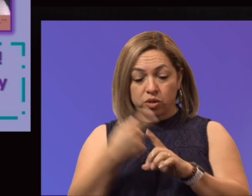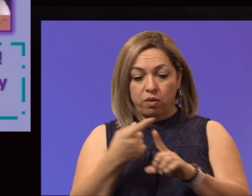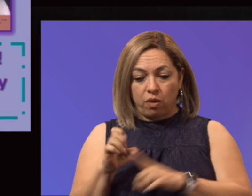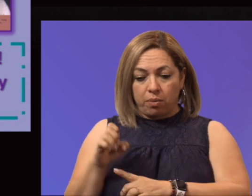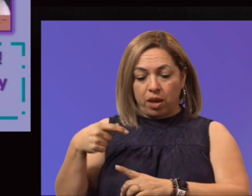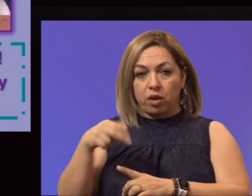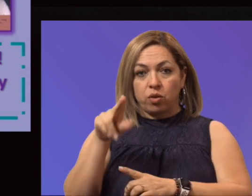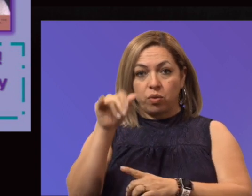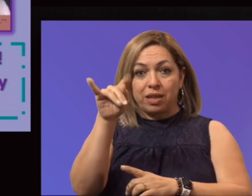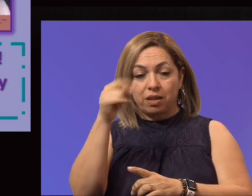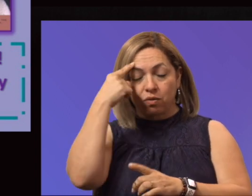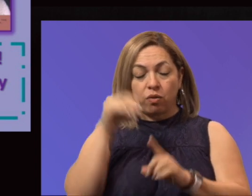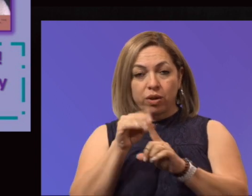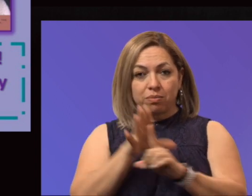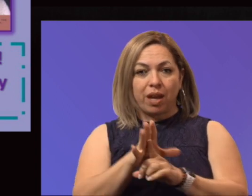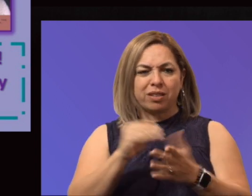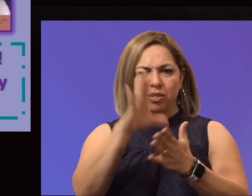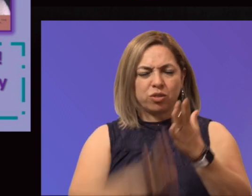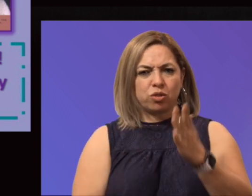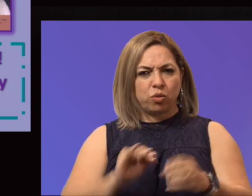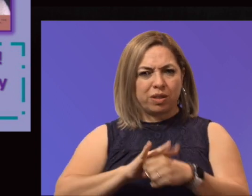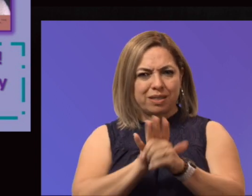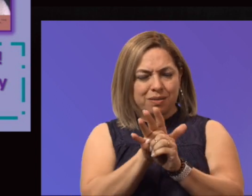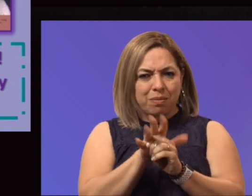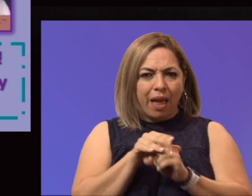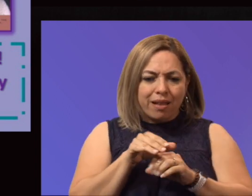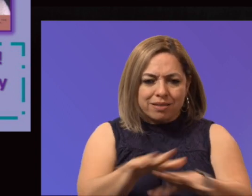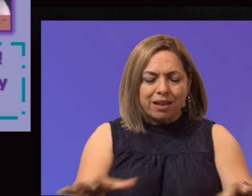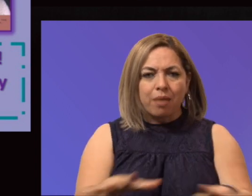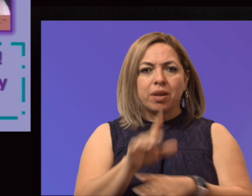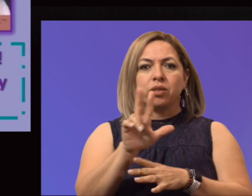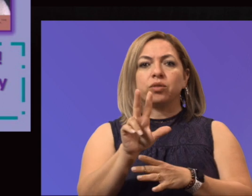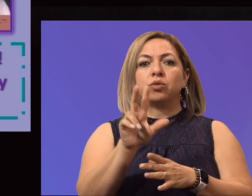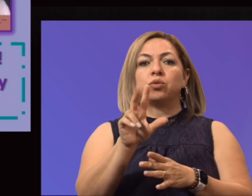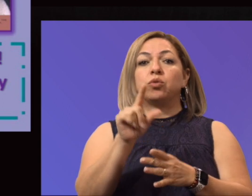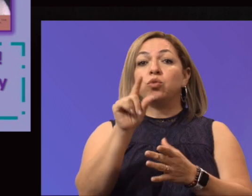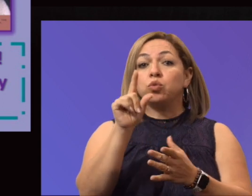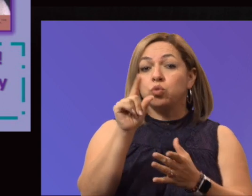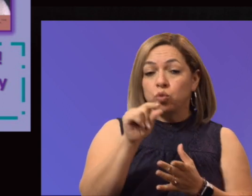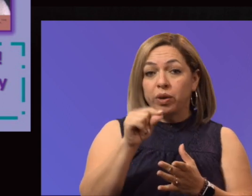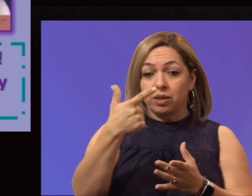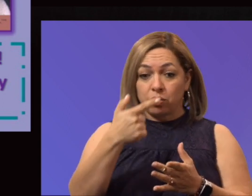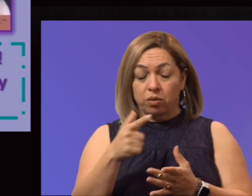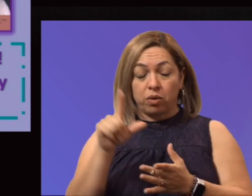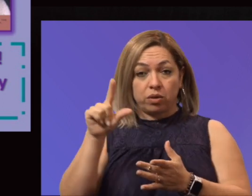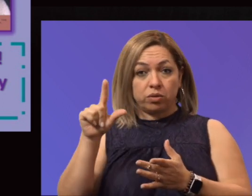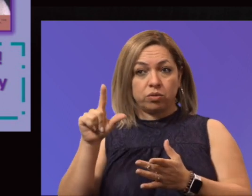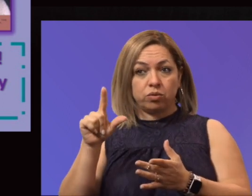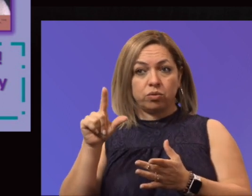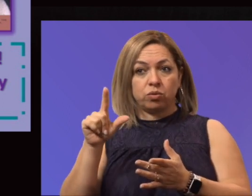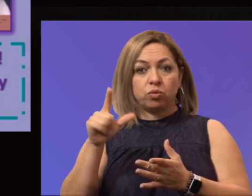and 2021-22 year. And so, we partnered with EDQUITY, and we were able to receive this resources from the Brown